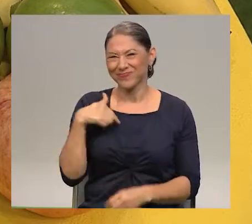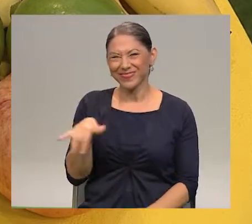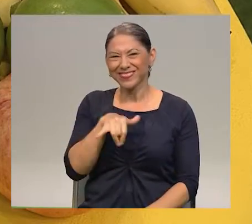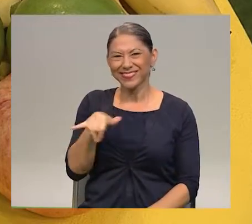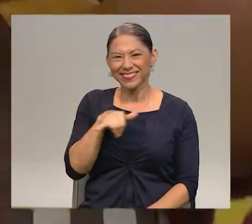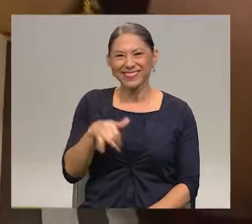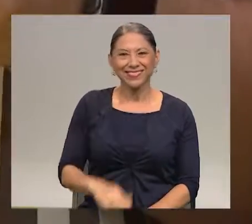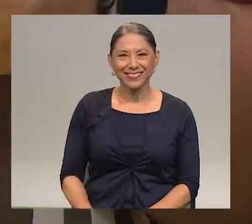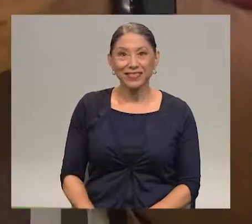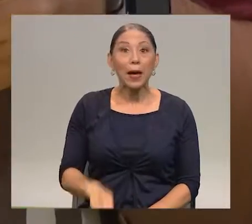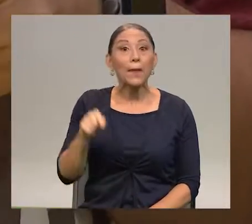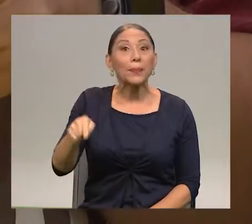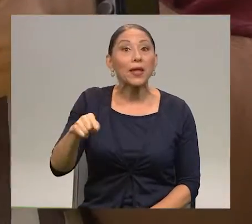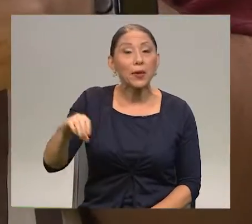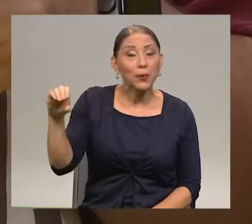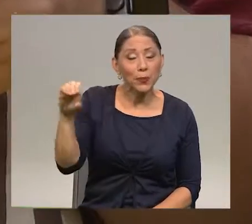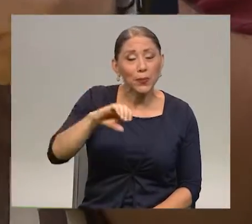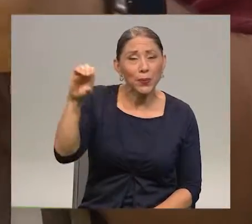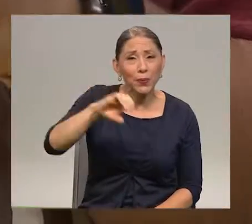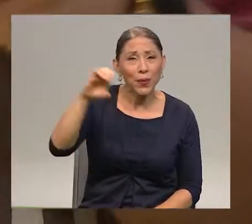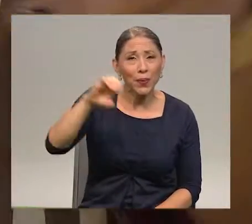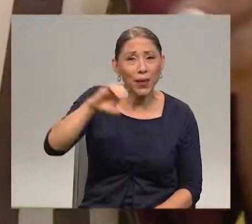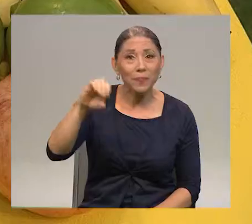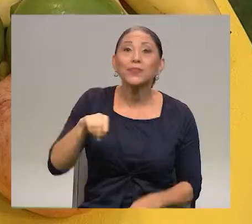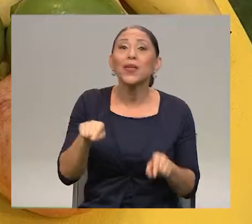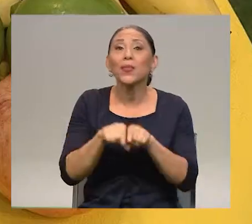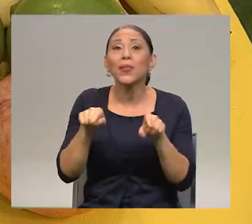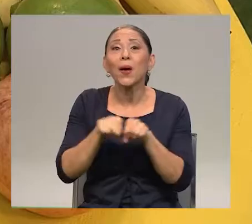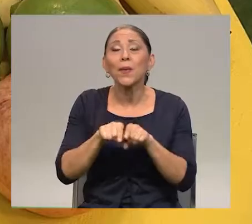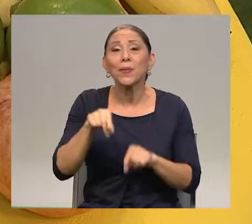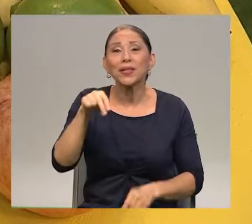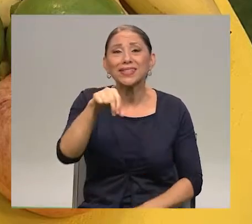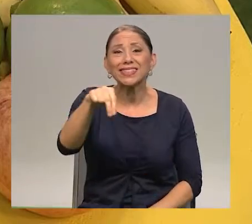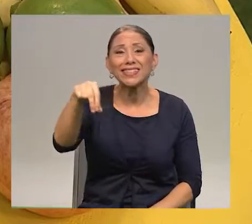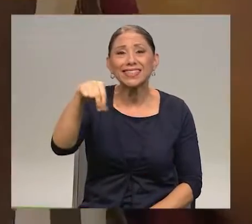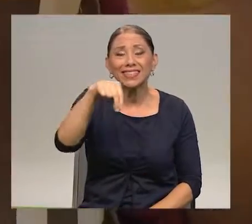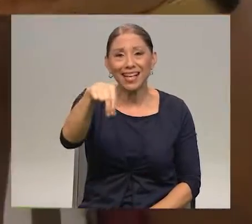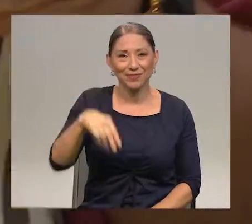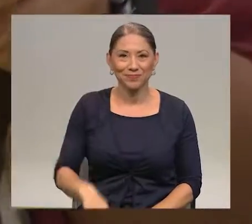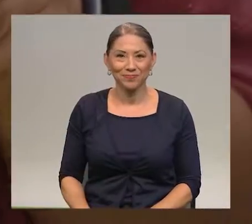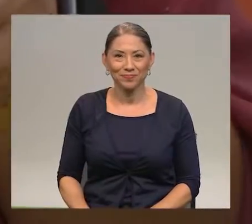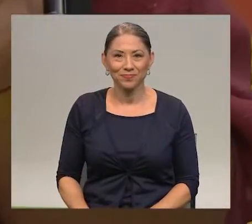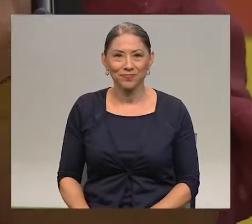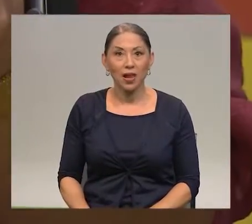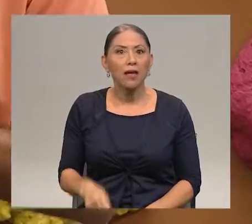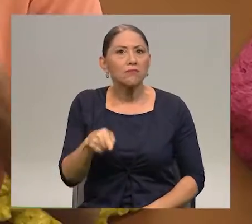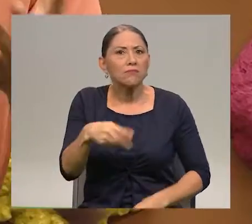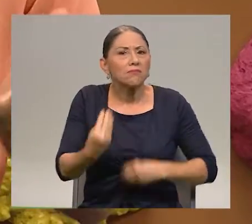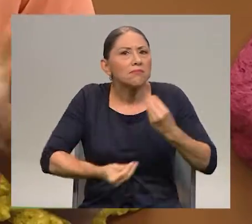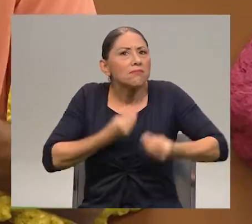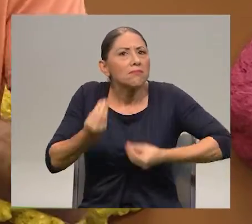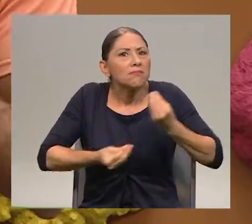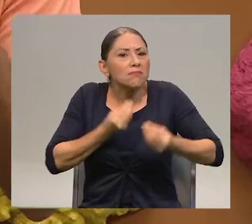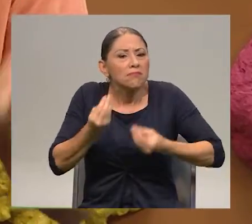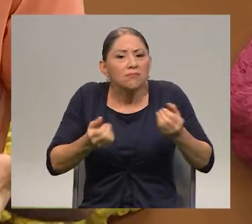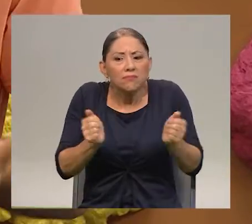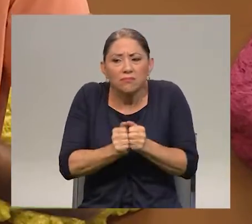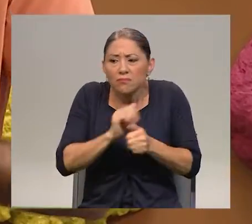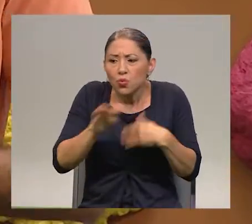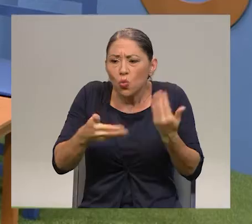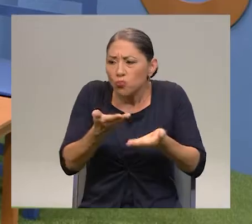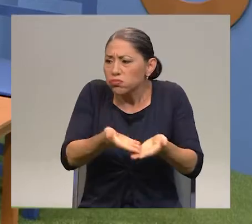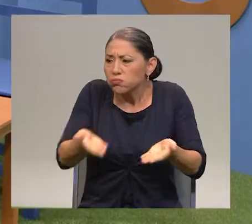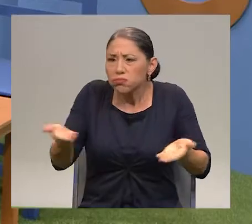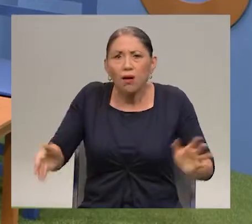here we have pepper, and also salt. Okay. And what are we going to do with all those